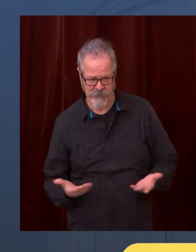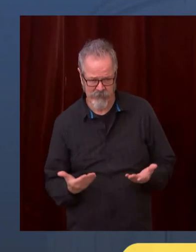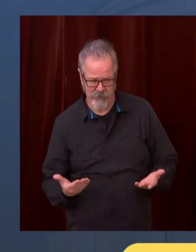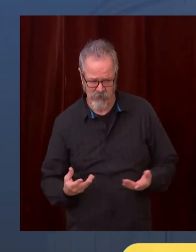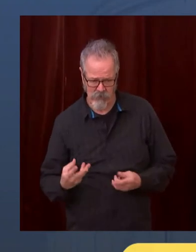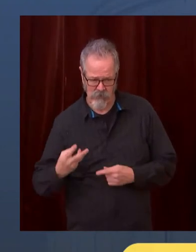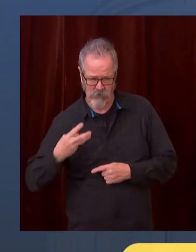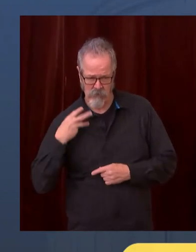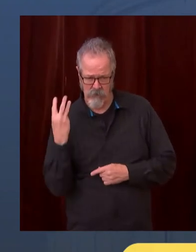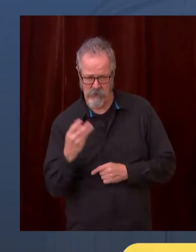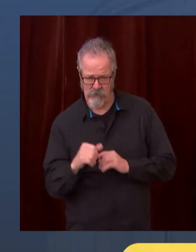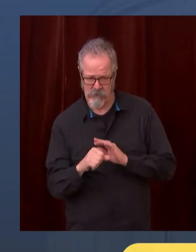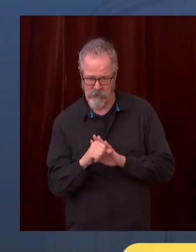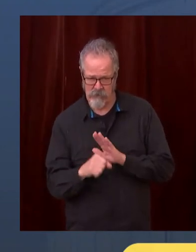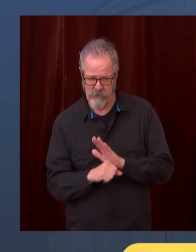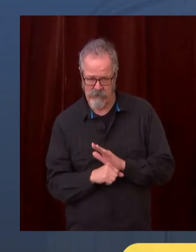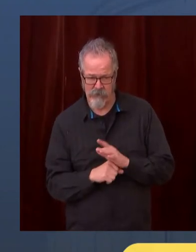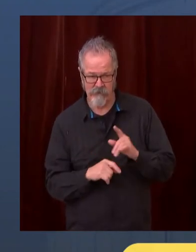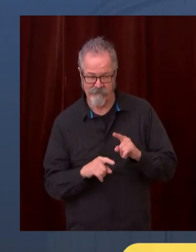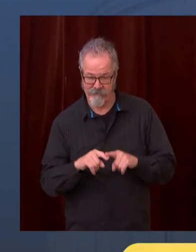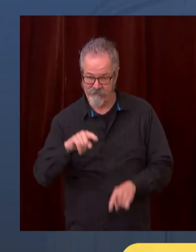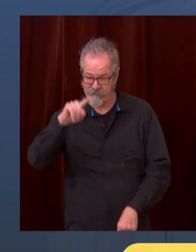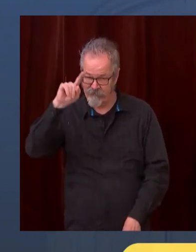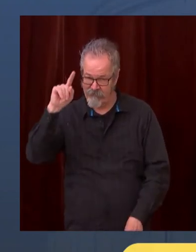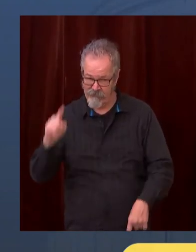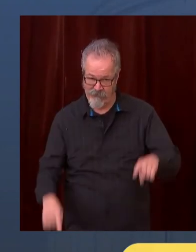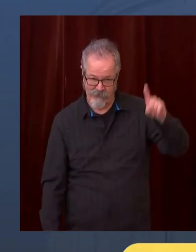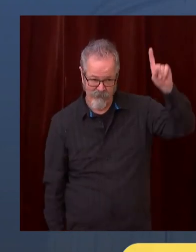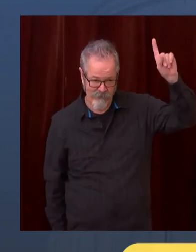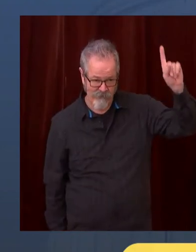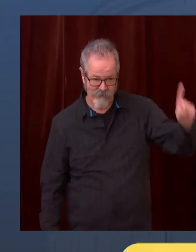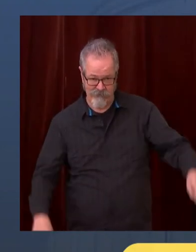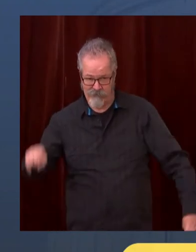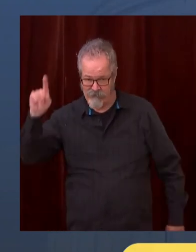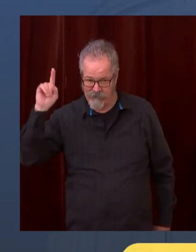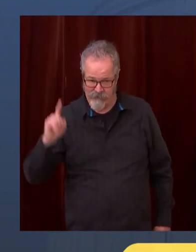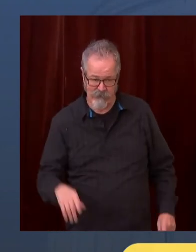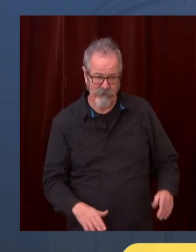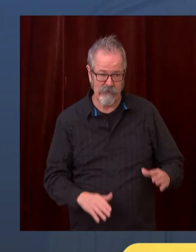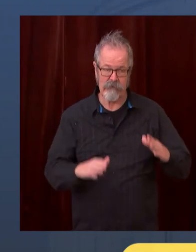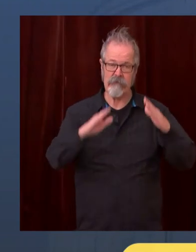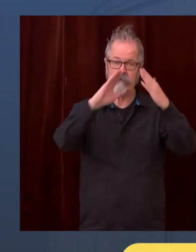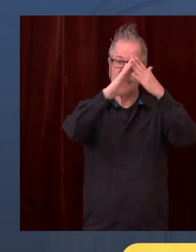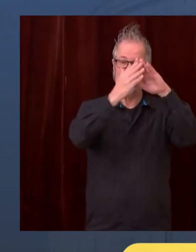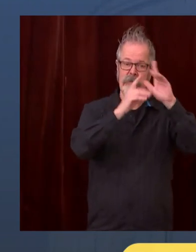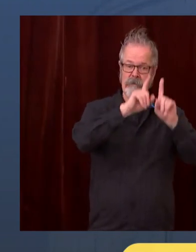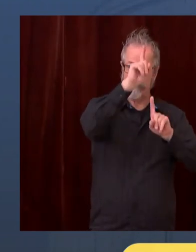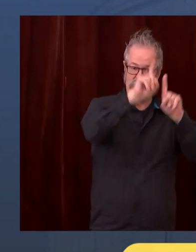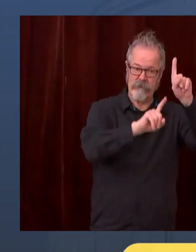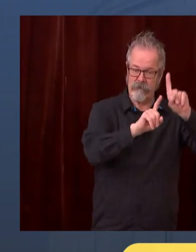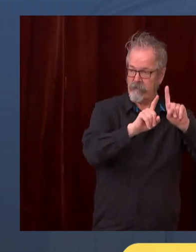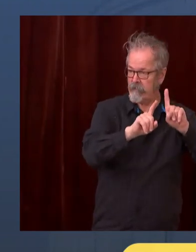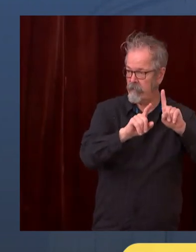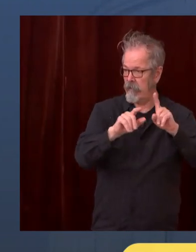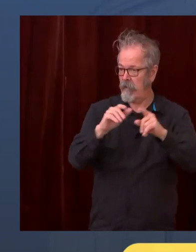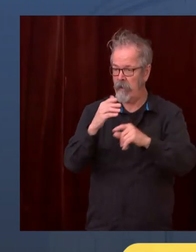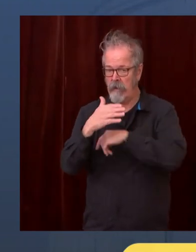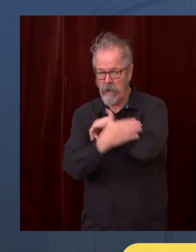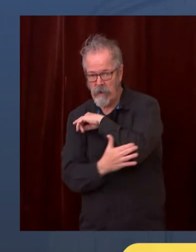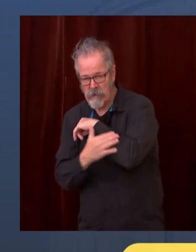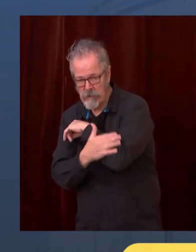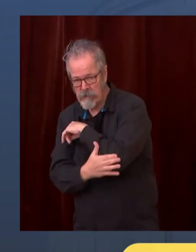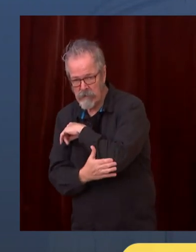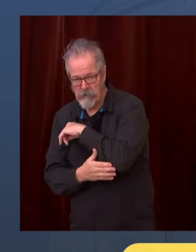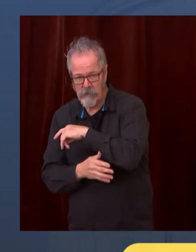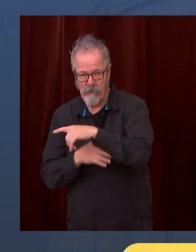into what the governor and Secretary Wiesman have been talking about as far as masking up and staying socially distant. There was a huge wedding, super spreader event